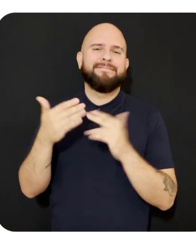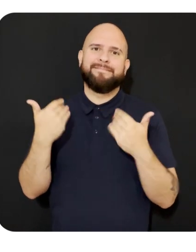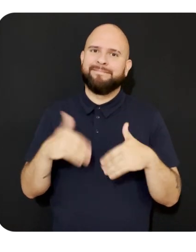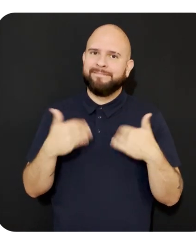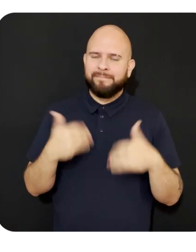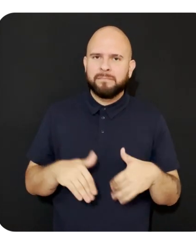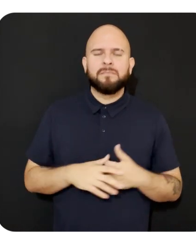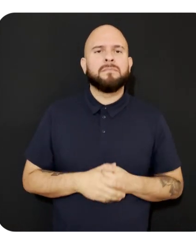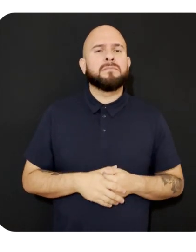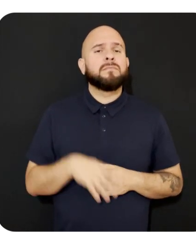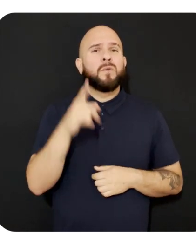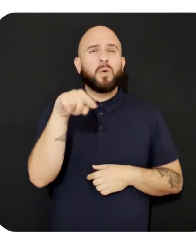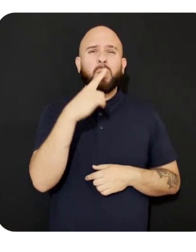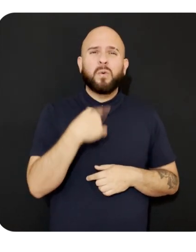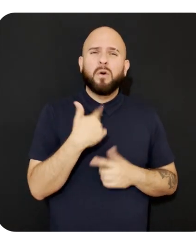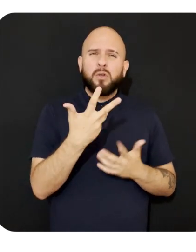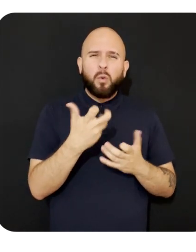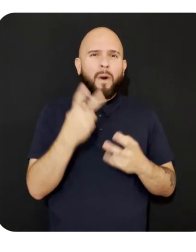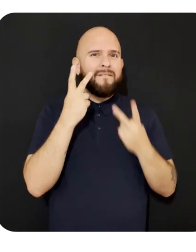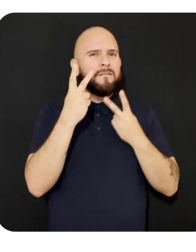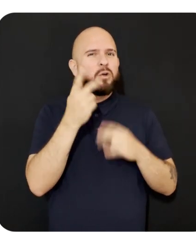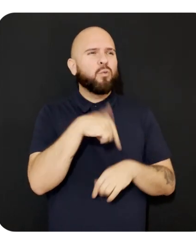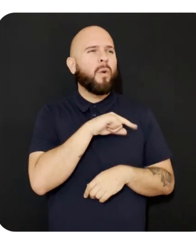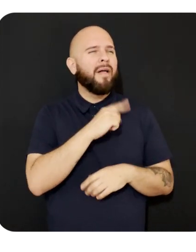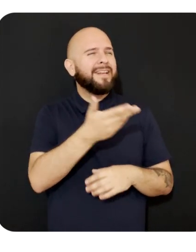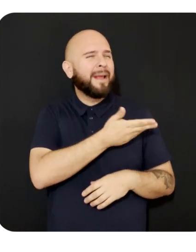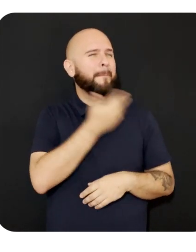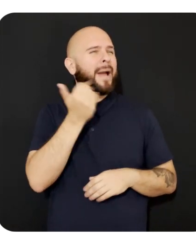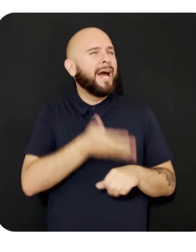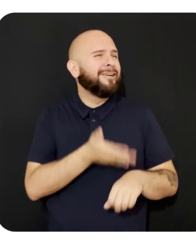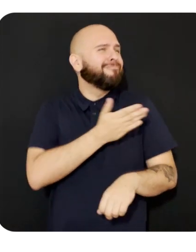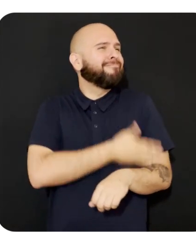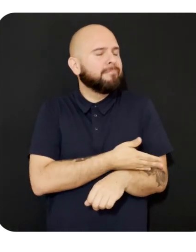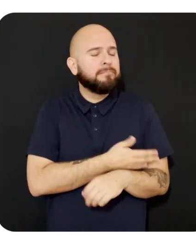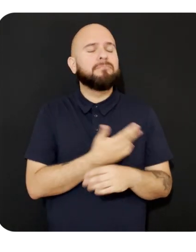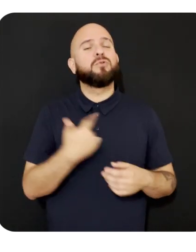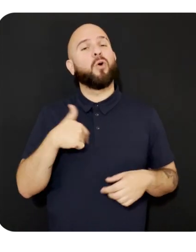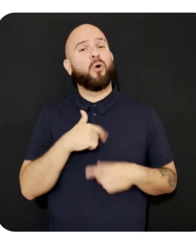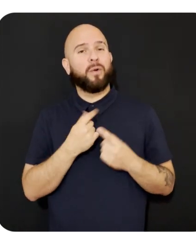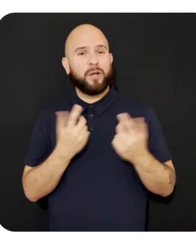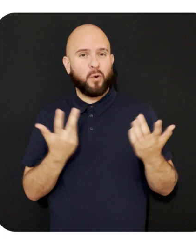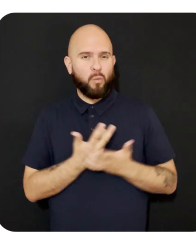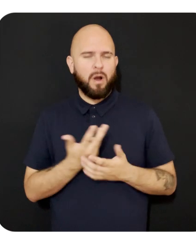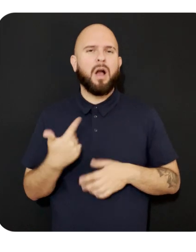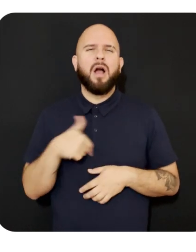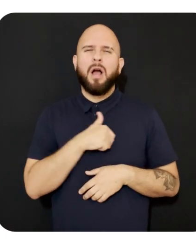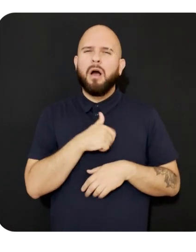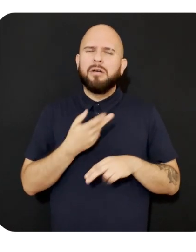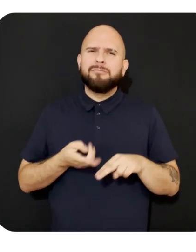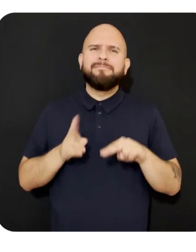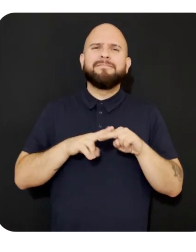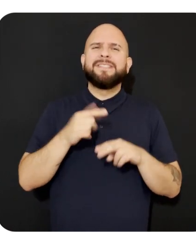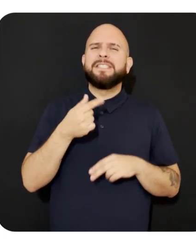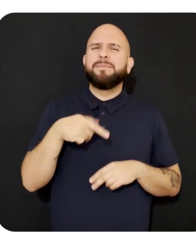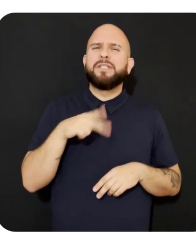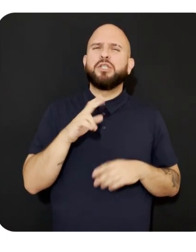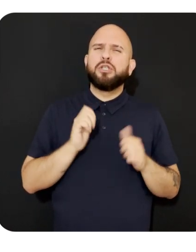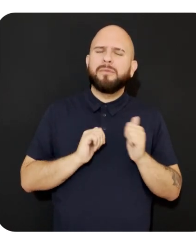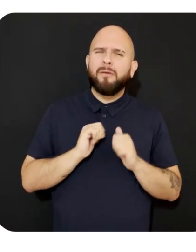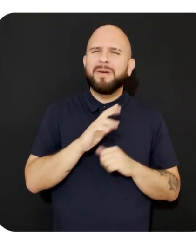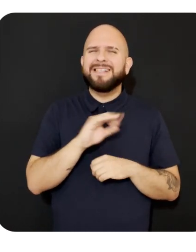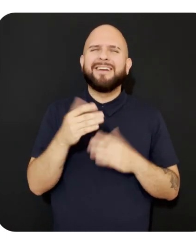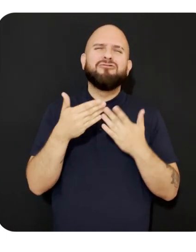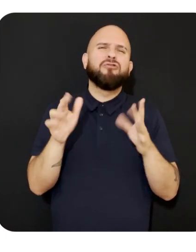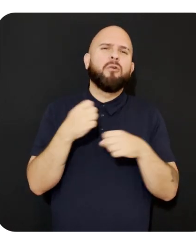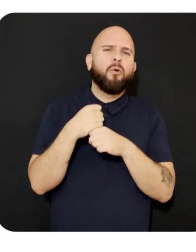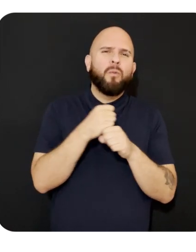you want to push visual quality even further with Unreal, so we made improvements to boost general rendering and GPU performance for dynamic